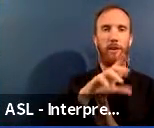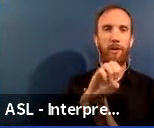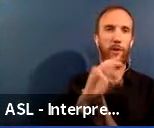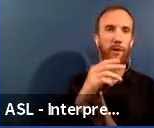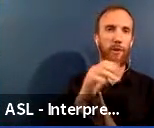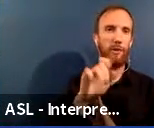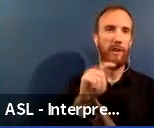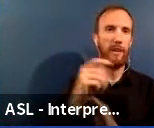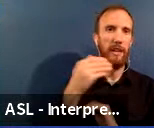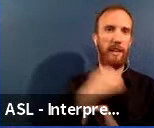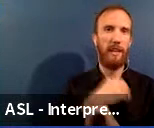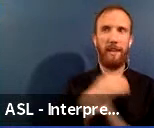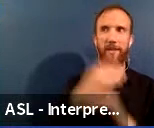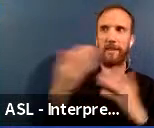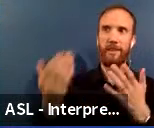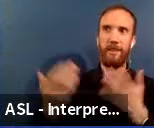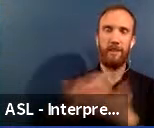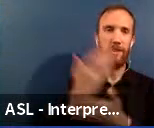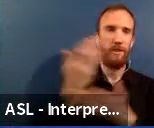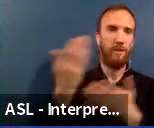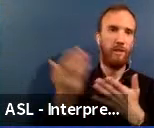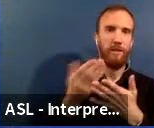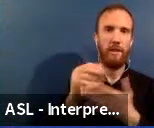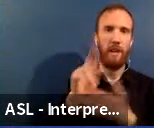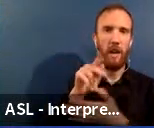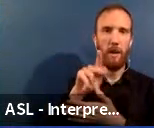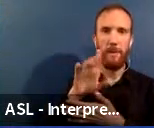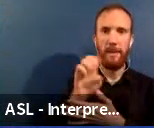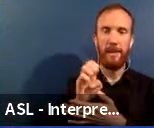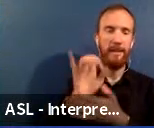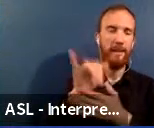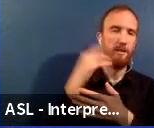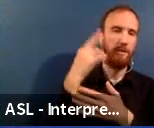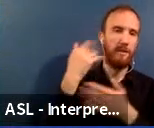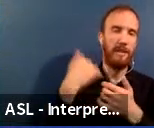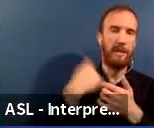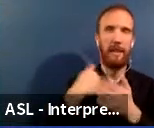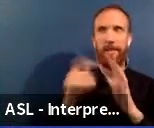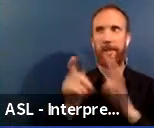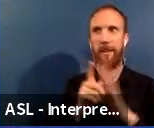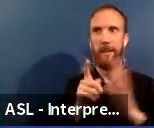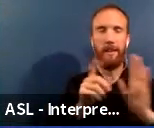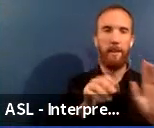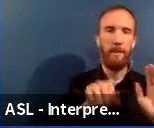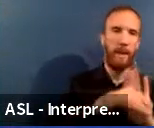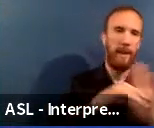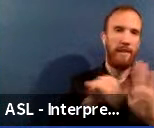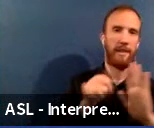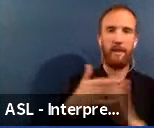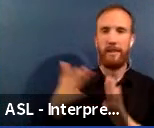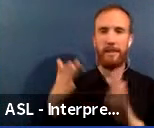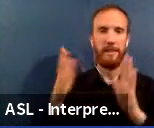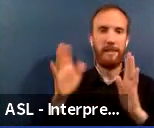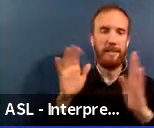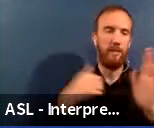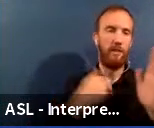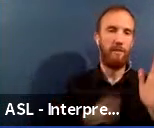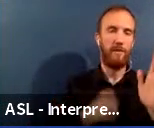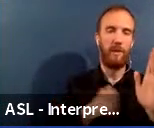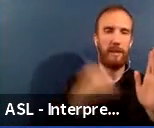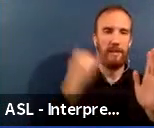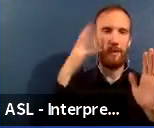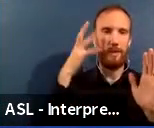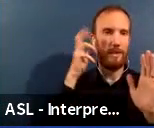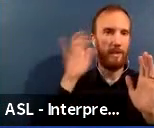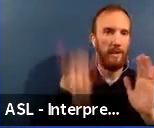behind the scenes to communicate with questions. So that's what all the beeps and the bells and the whistles are about. So if you hear that, um, our apologies, um,